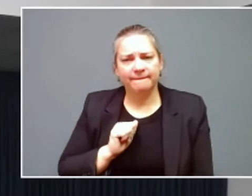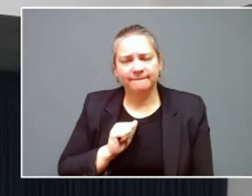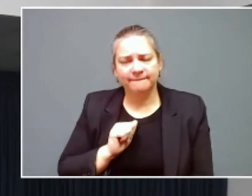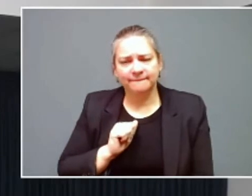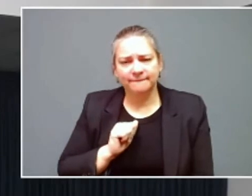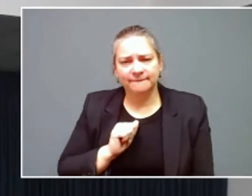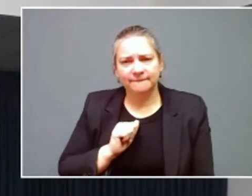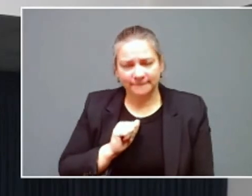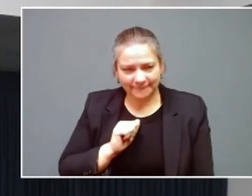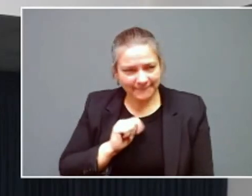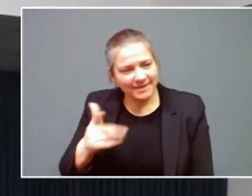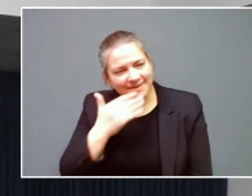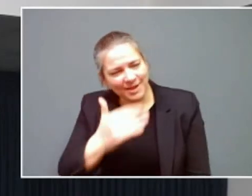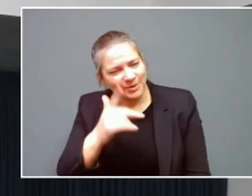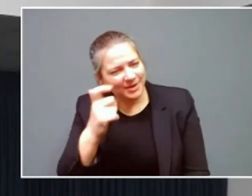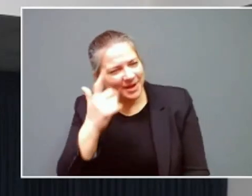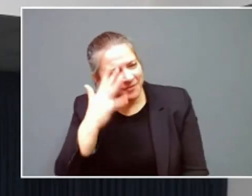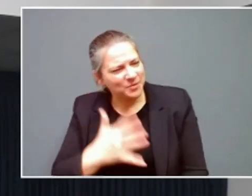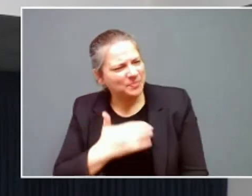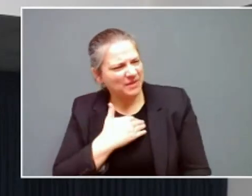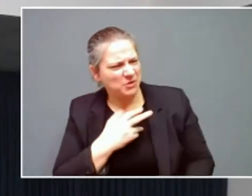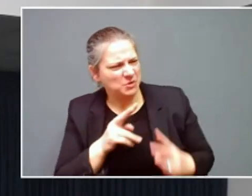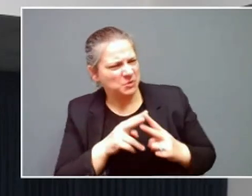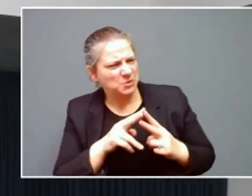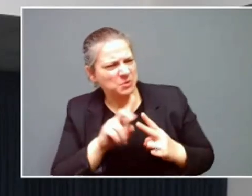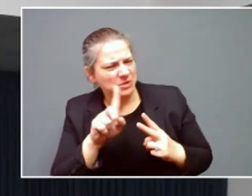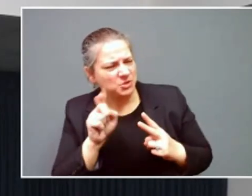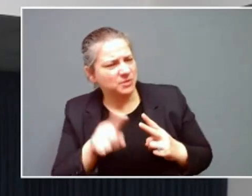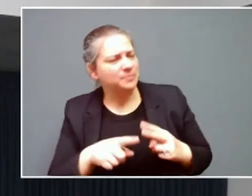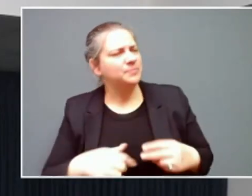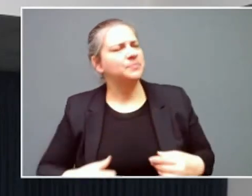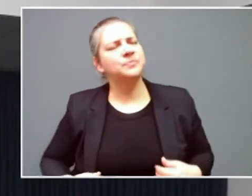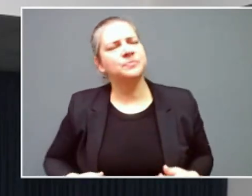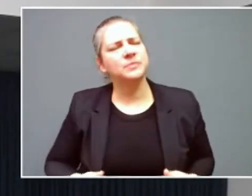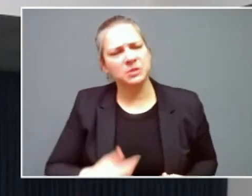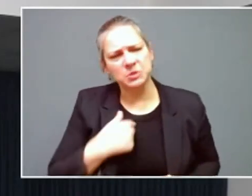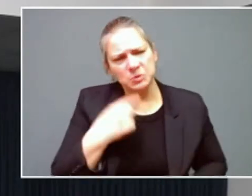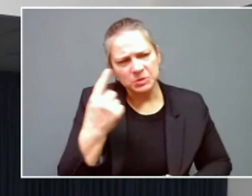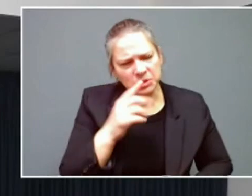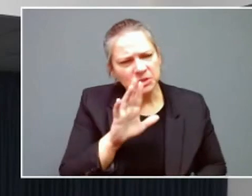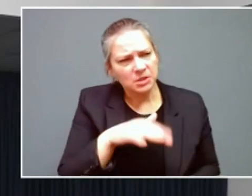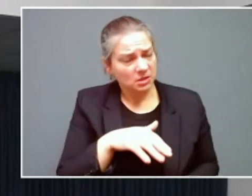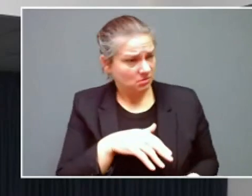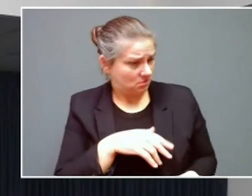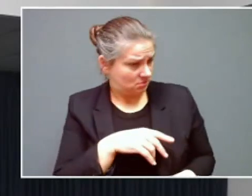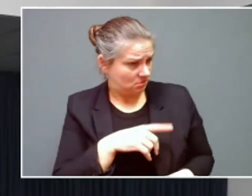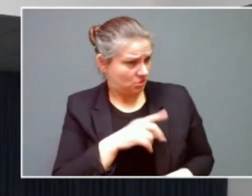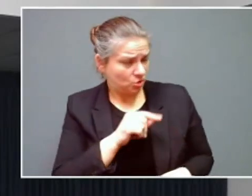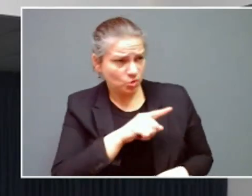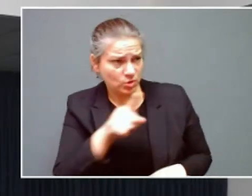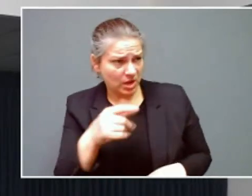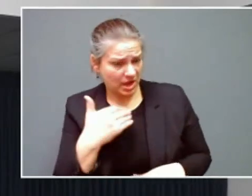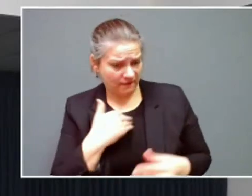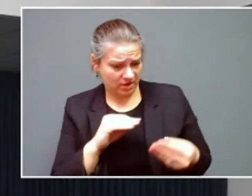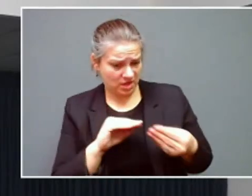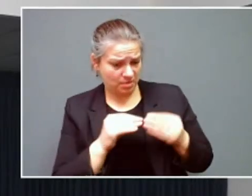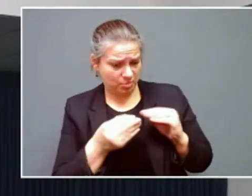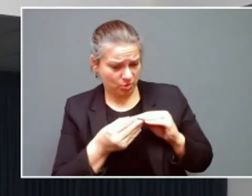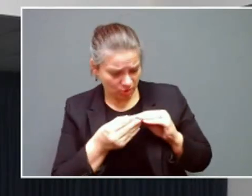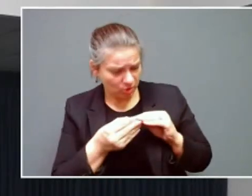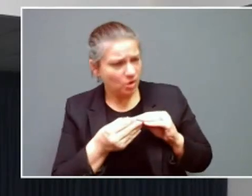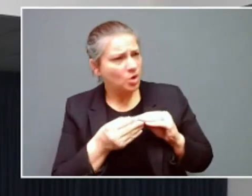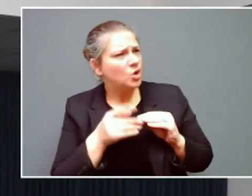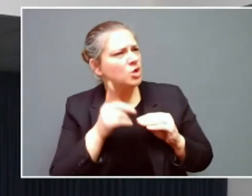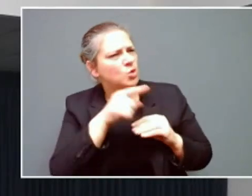Thank you, Governor. I've got a couple questions. I'm wondering if you guys have any numbers that you've compared